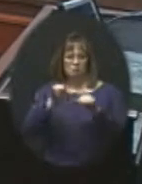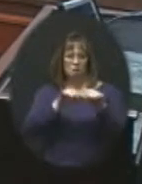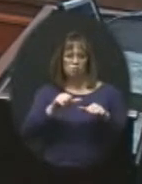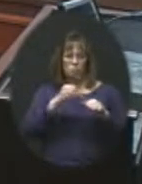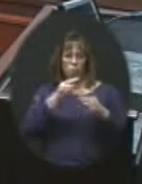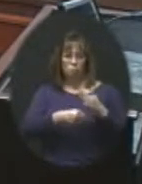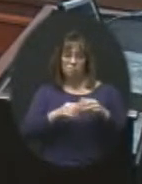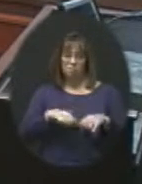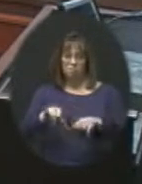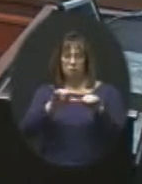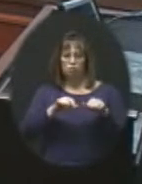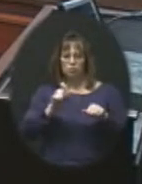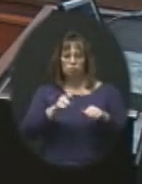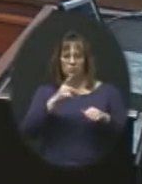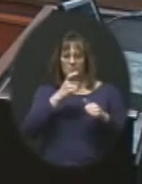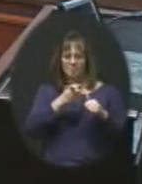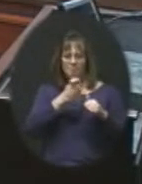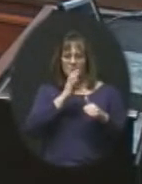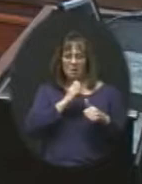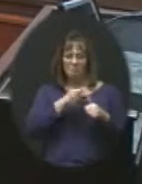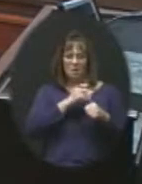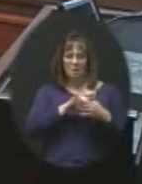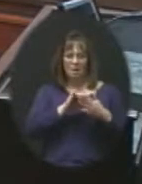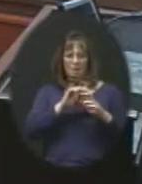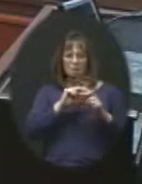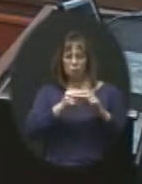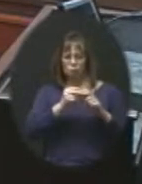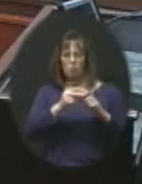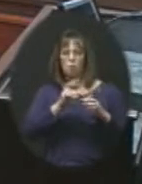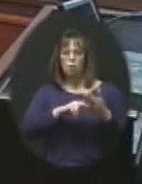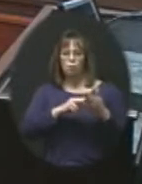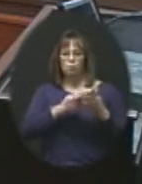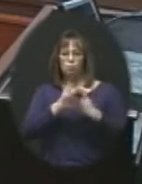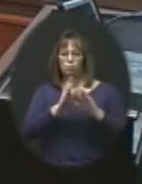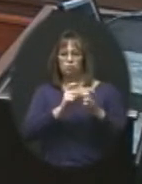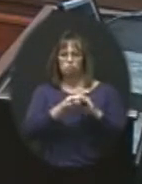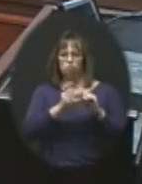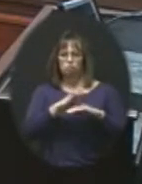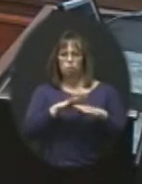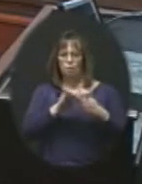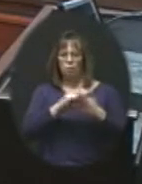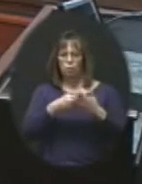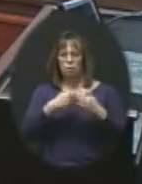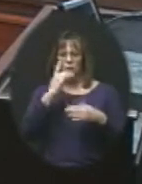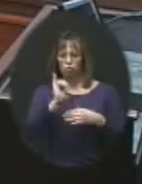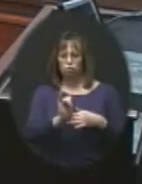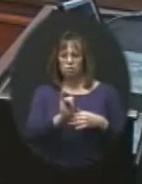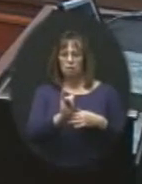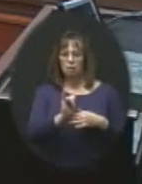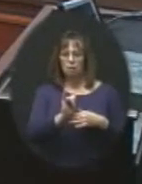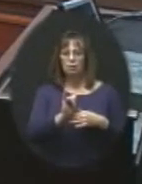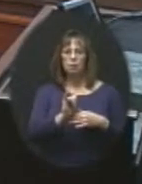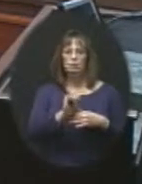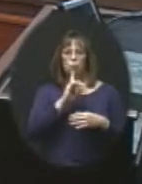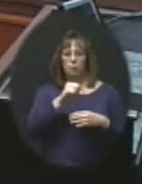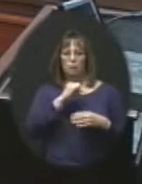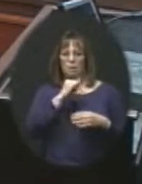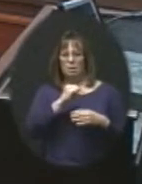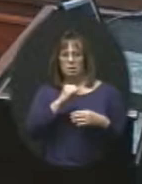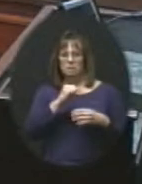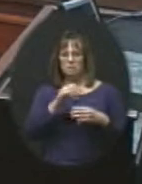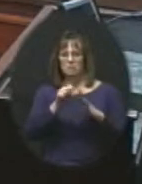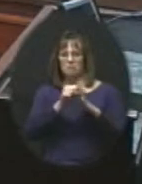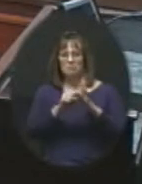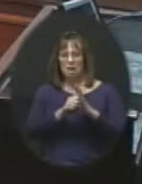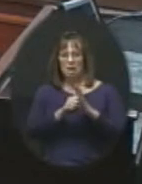what the standards need to be from that standpoint. As I read through the changes on this, basically what it looks like is that it really is giving a state